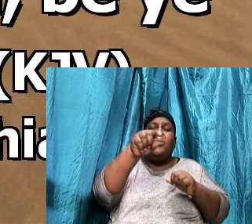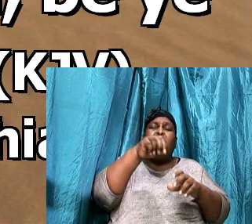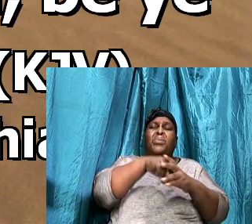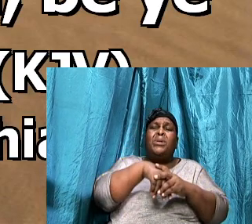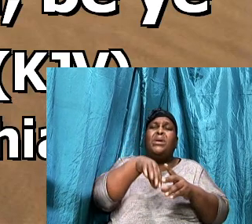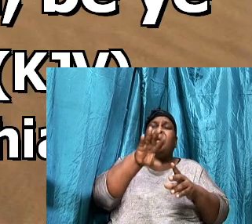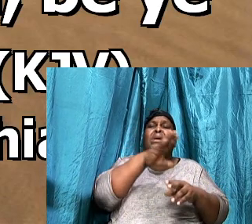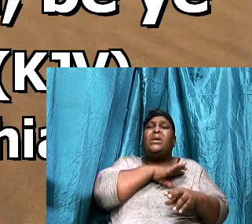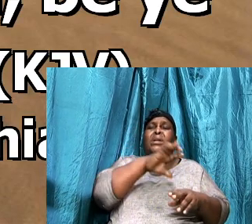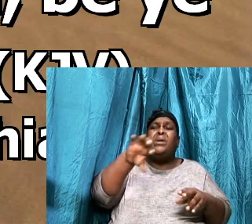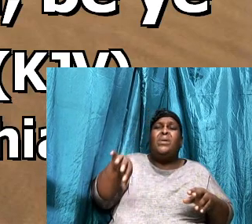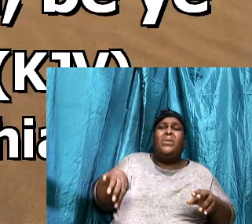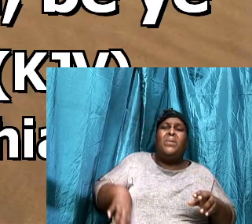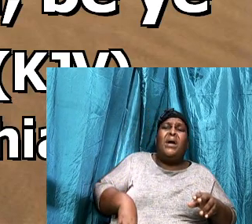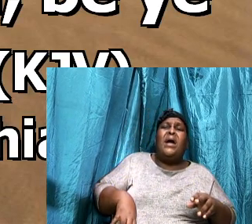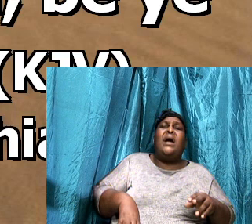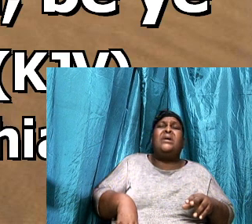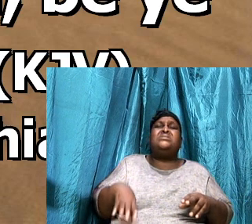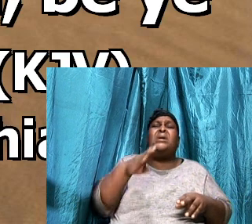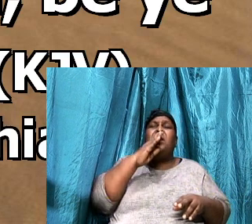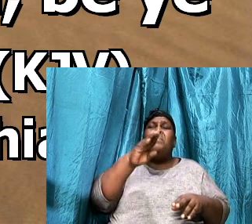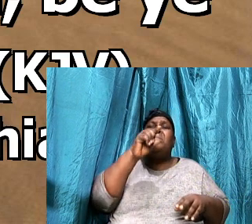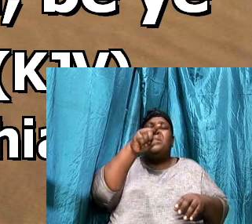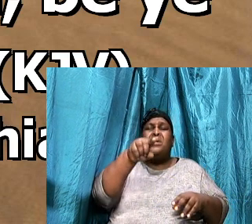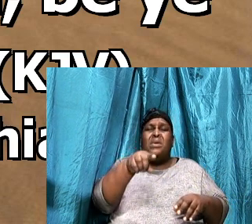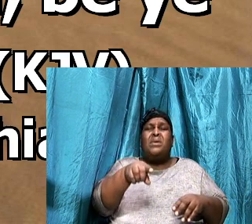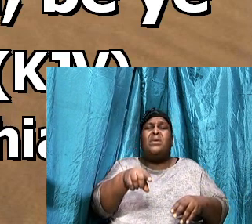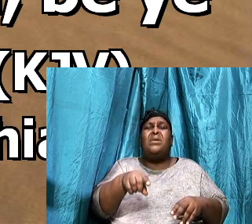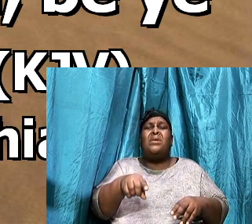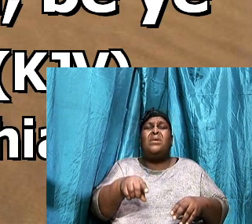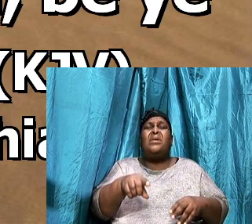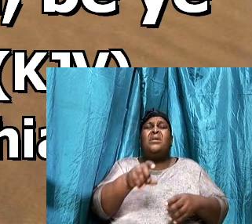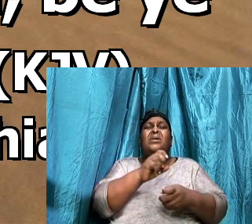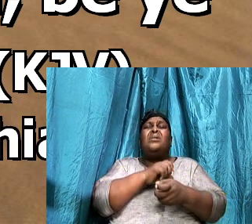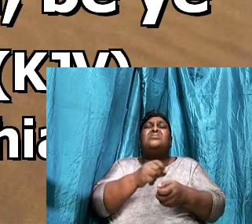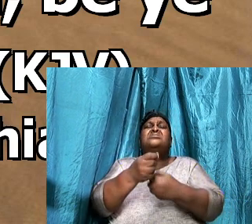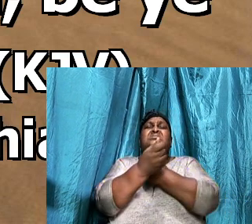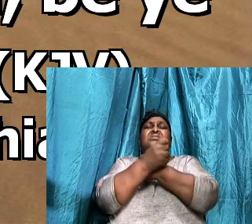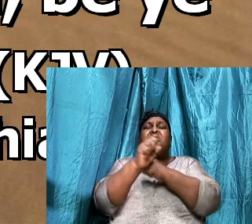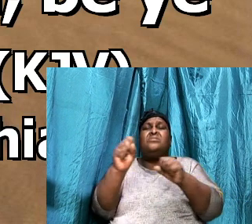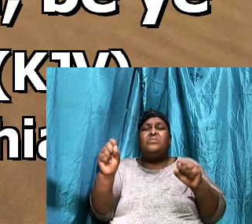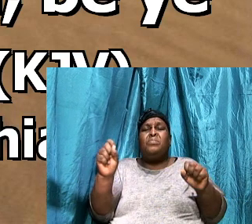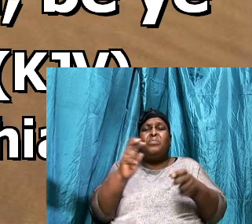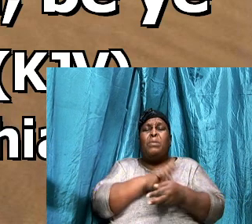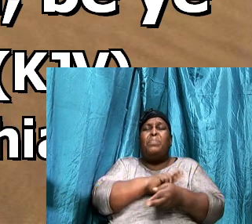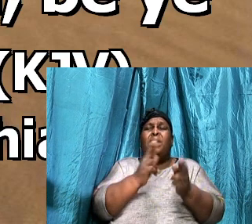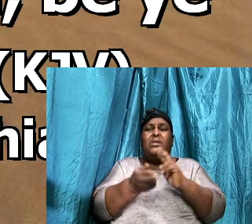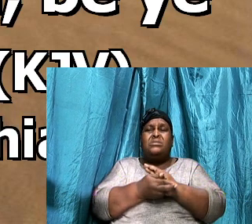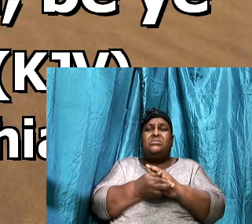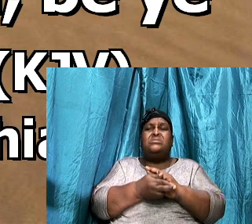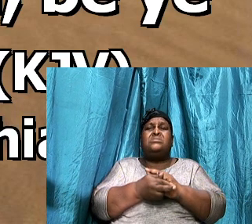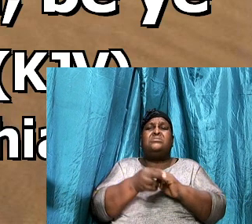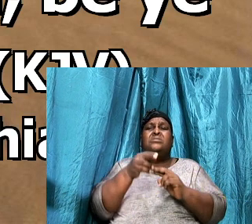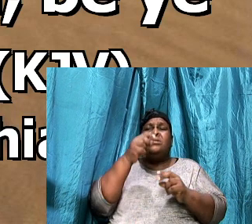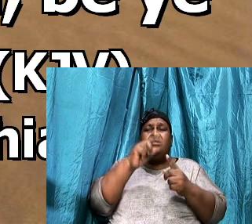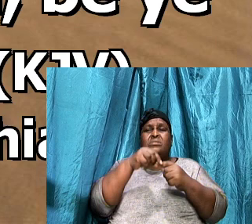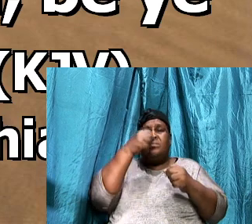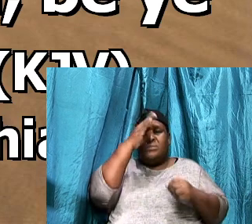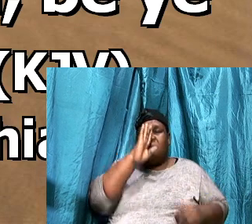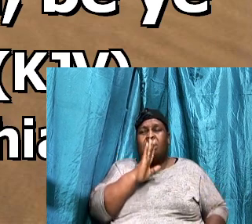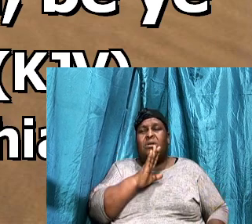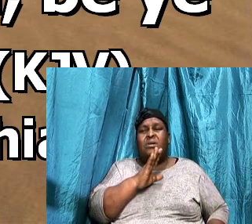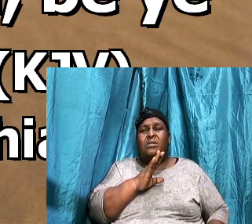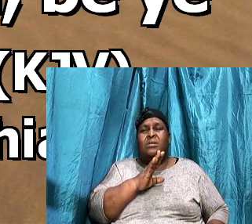Christ, Ted, Be ye, Reconcile, To God, In the letter, To Corinth, Paul discusses, The ministry,